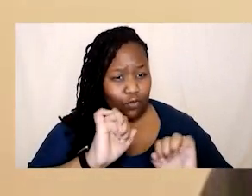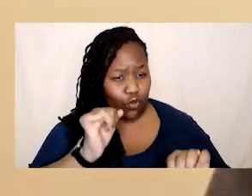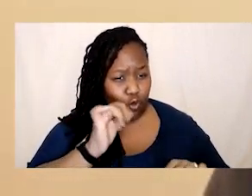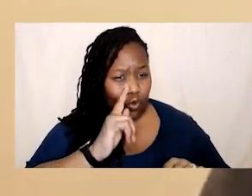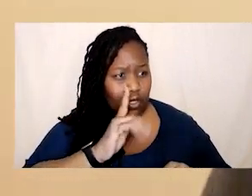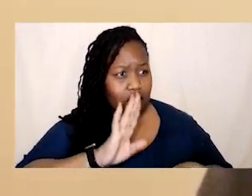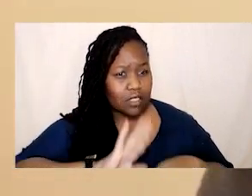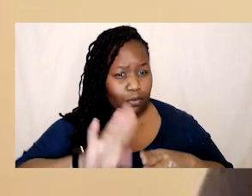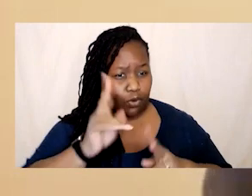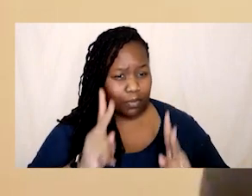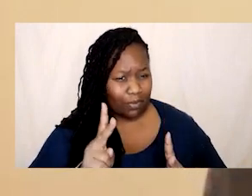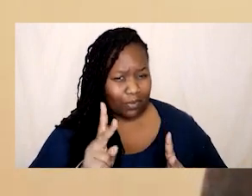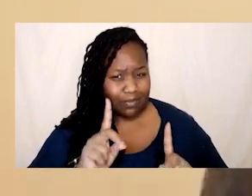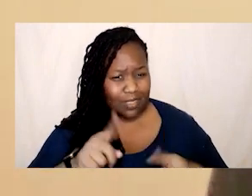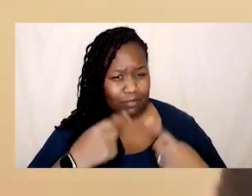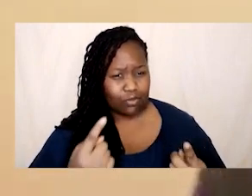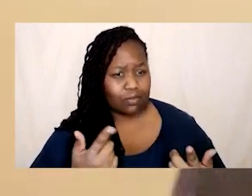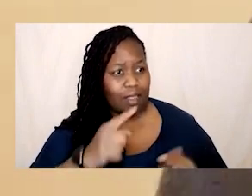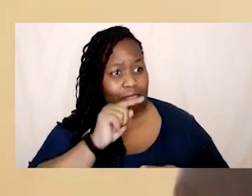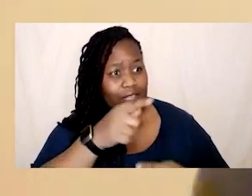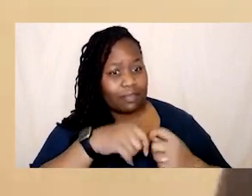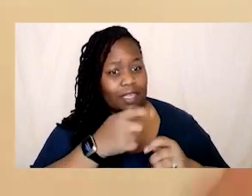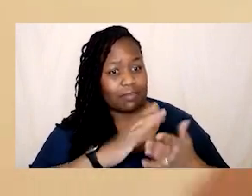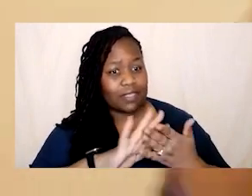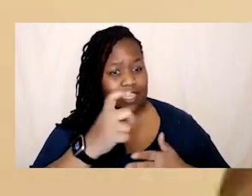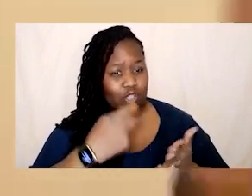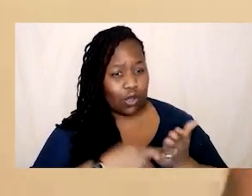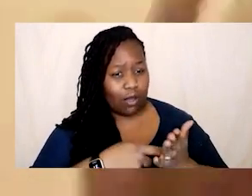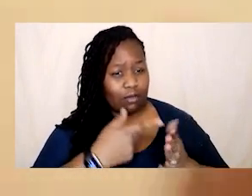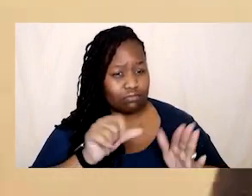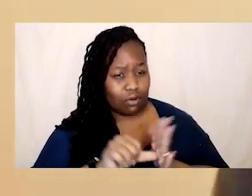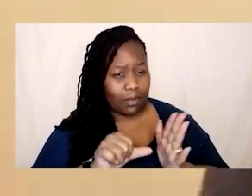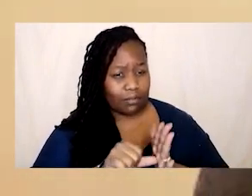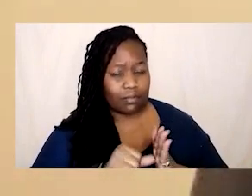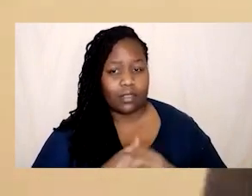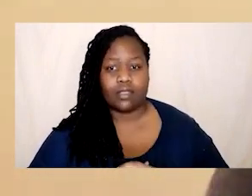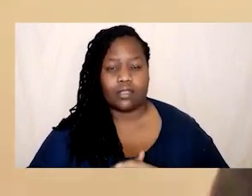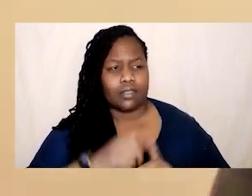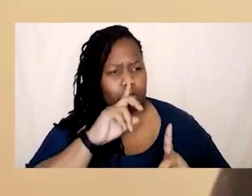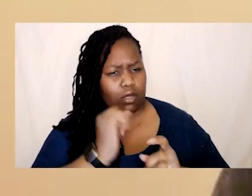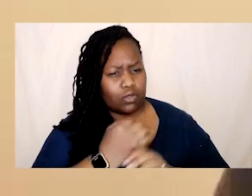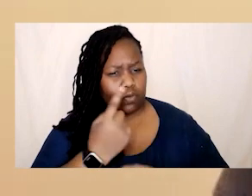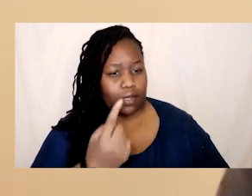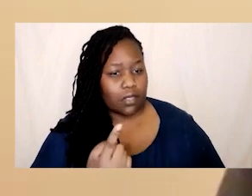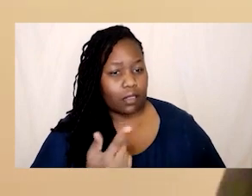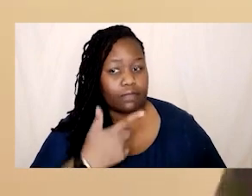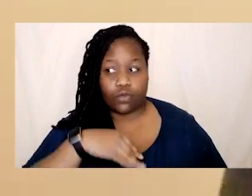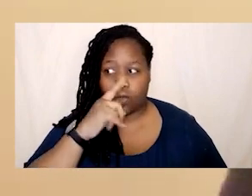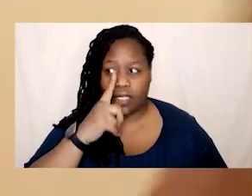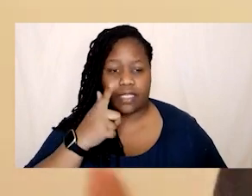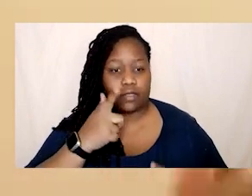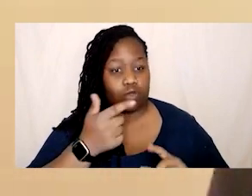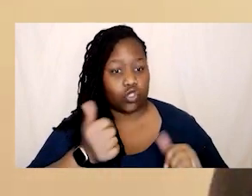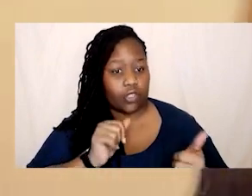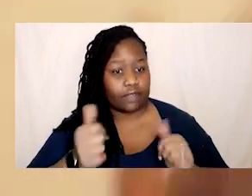you that's that that's a hr problem that we we you so you can't do it on your own you need to be doing it in shifts you